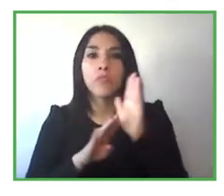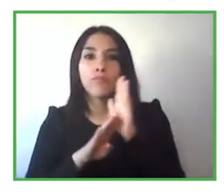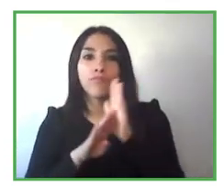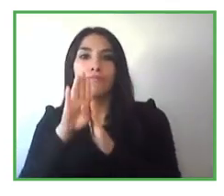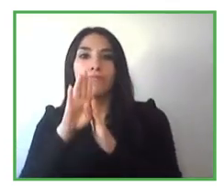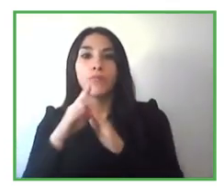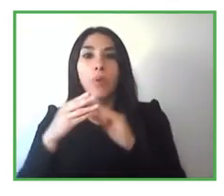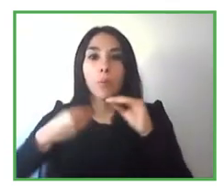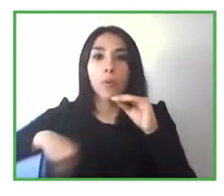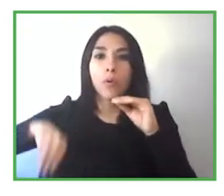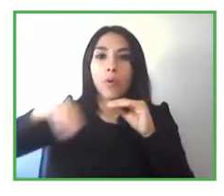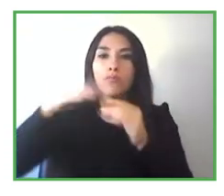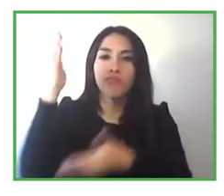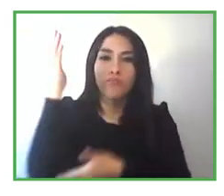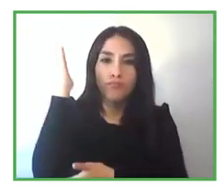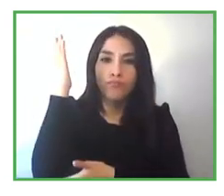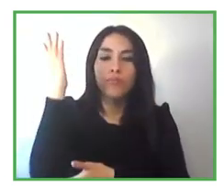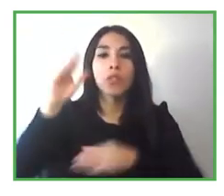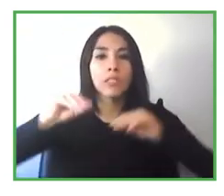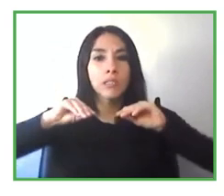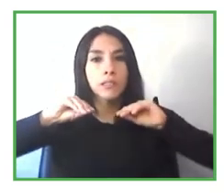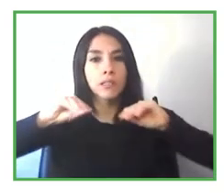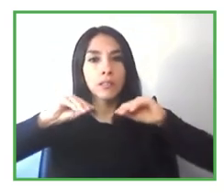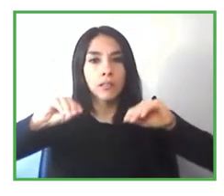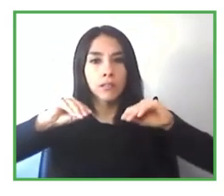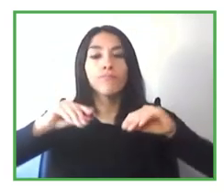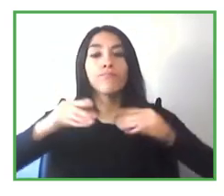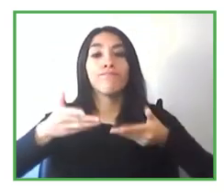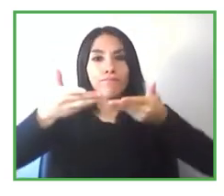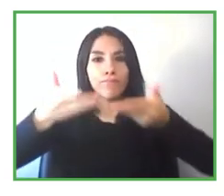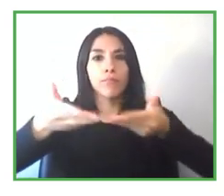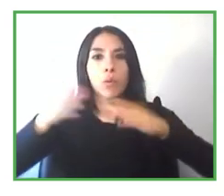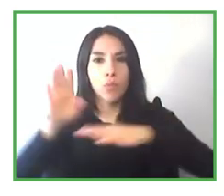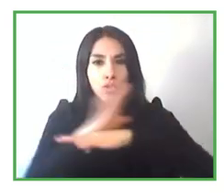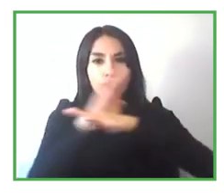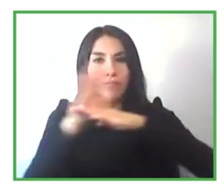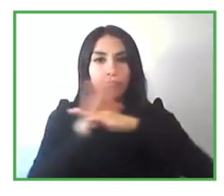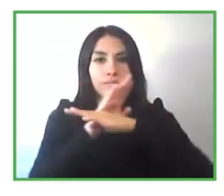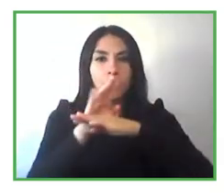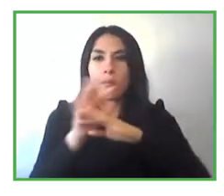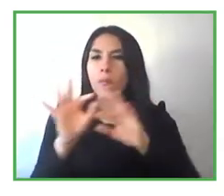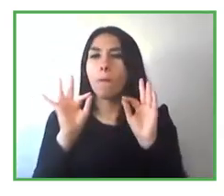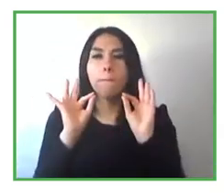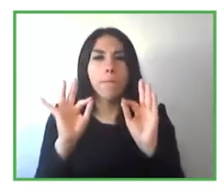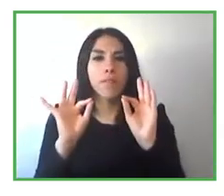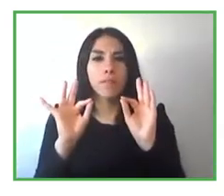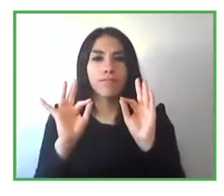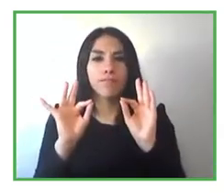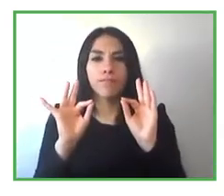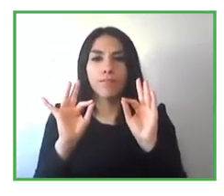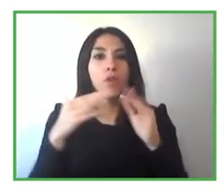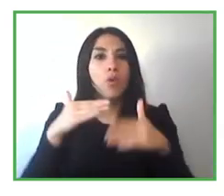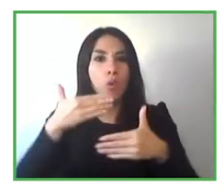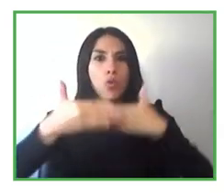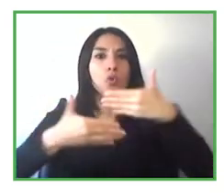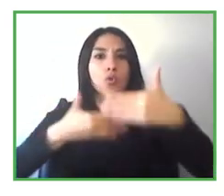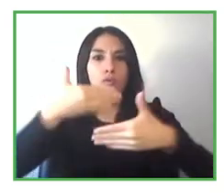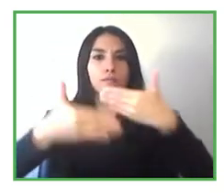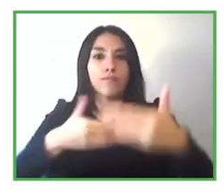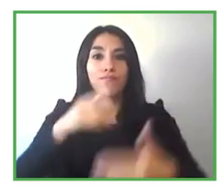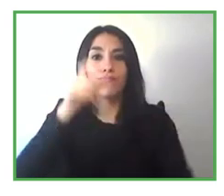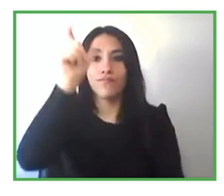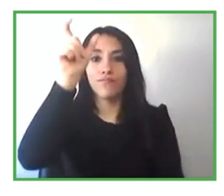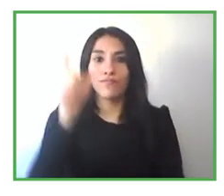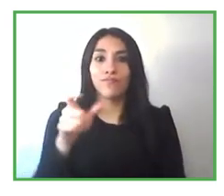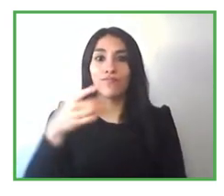much as we can so our graduates are very much involved in developing uh new formats and and